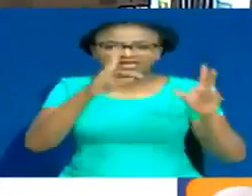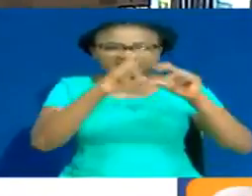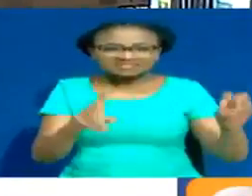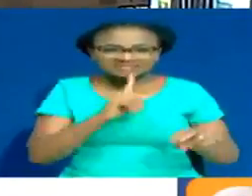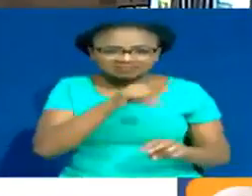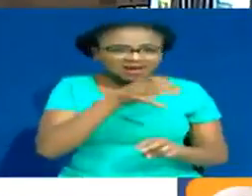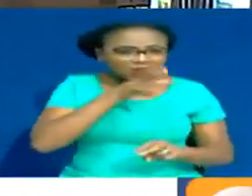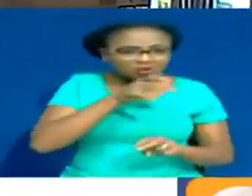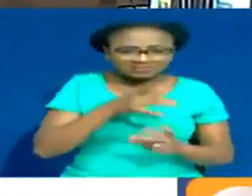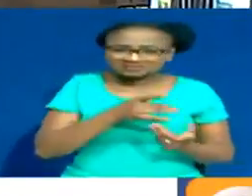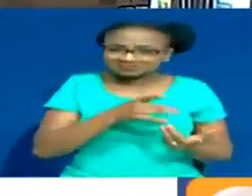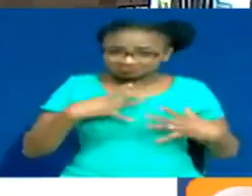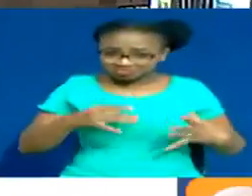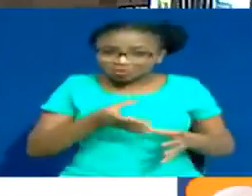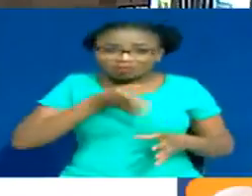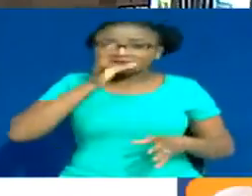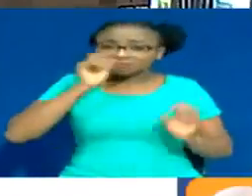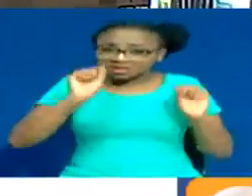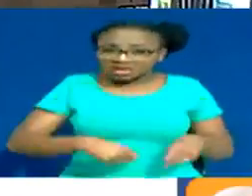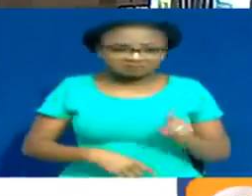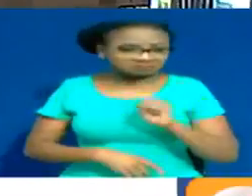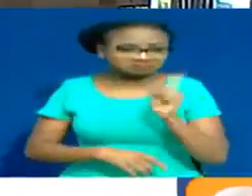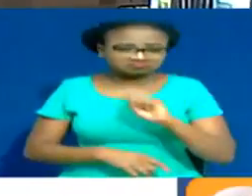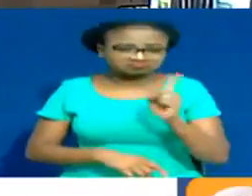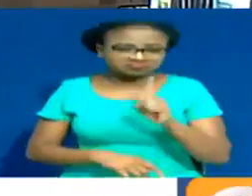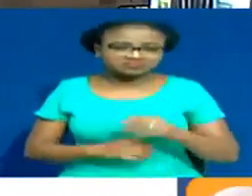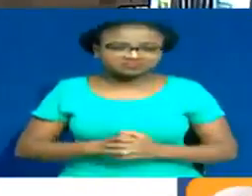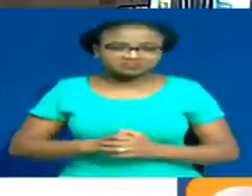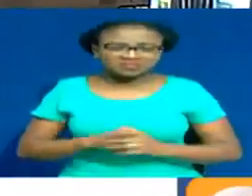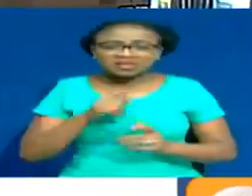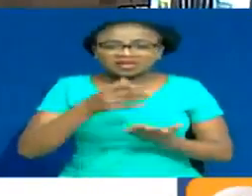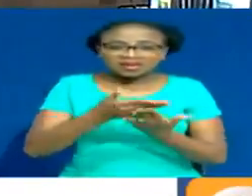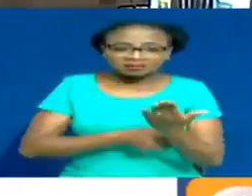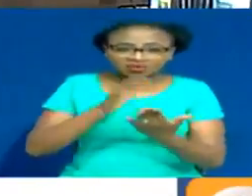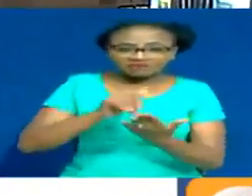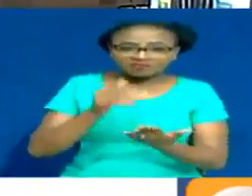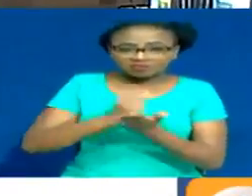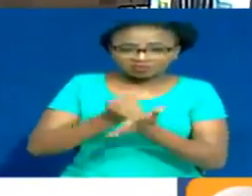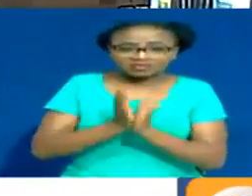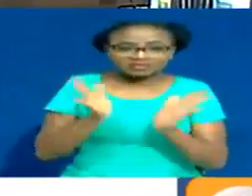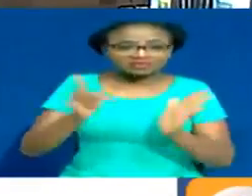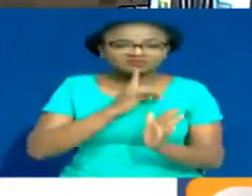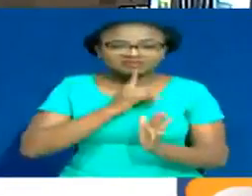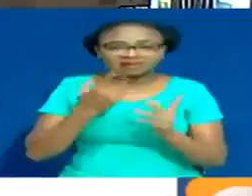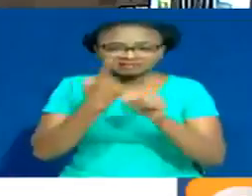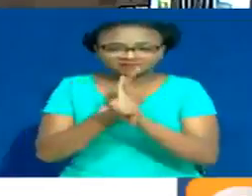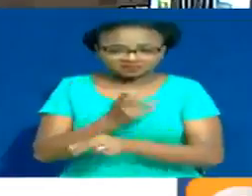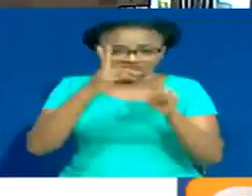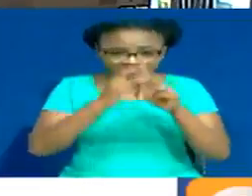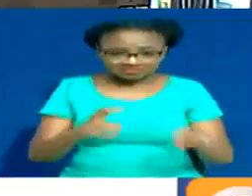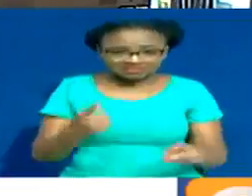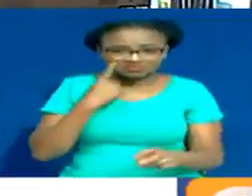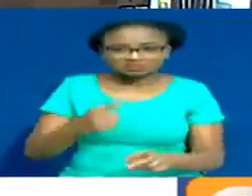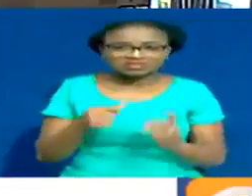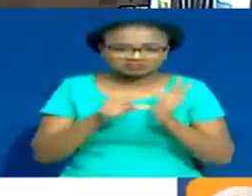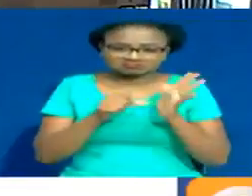its waters may be unfit for human consumption. The latest report of the Auditor General cites various studies that have raised the